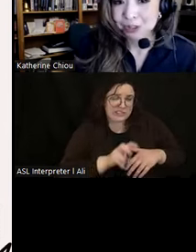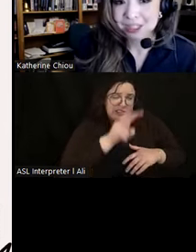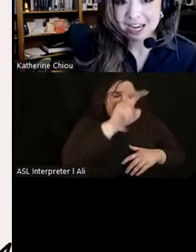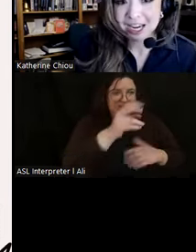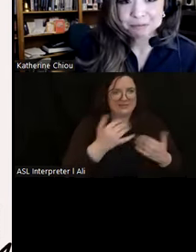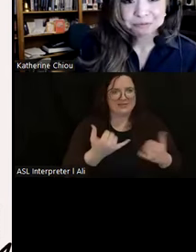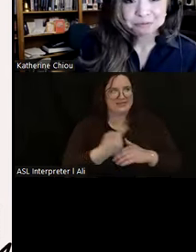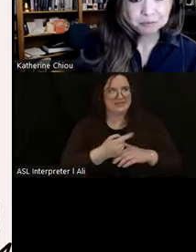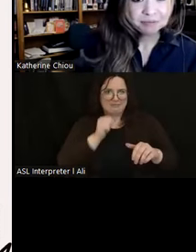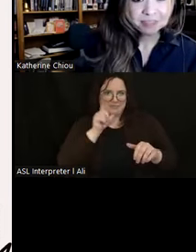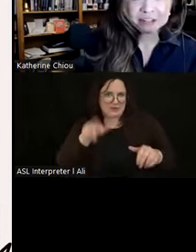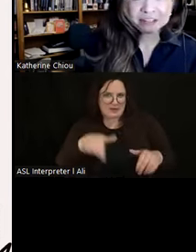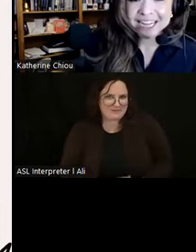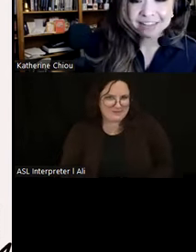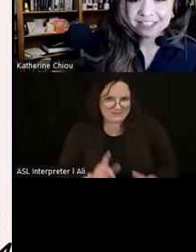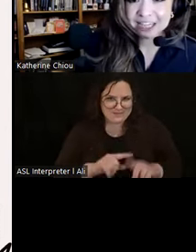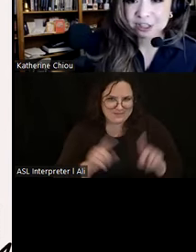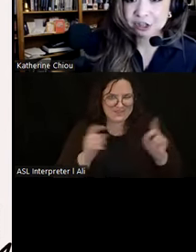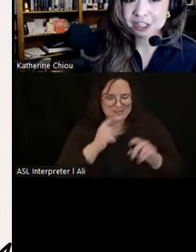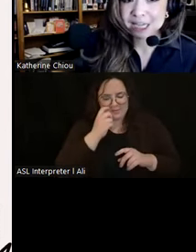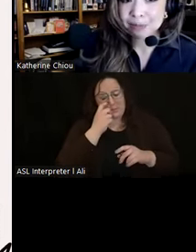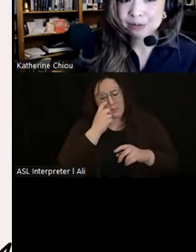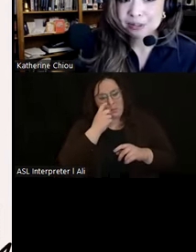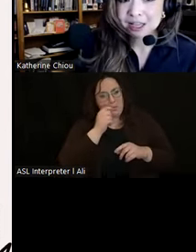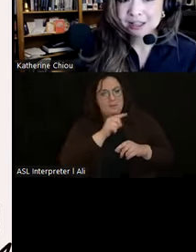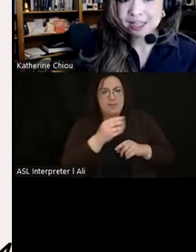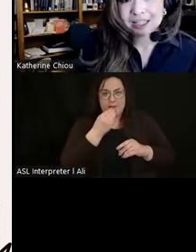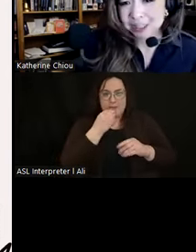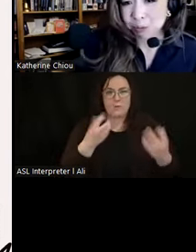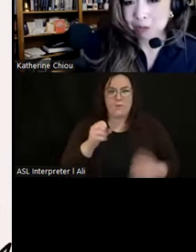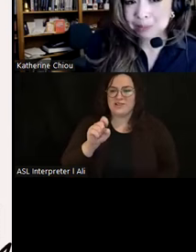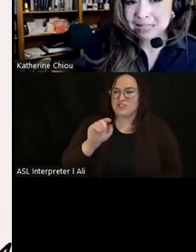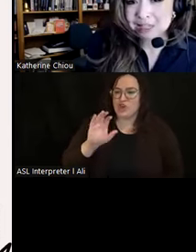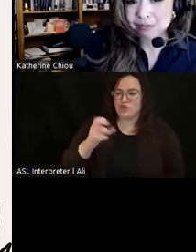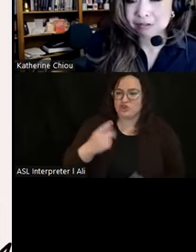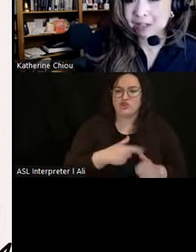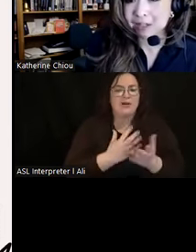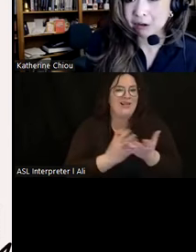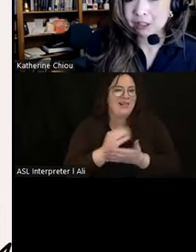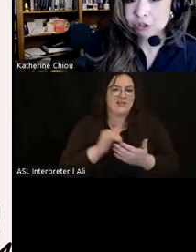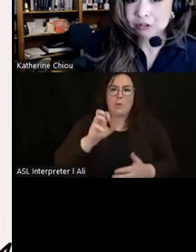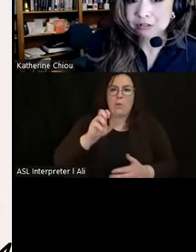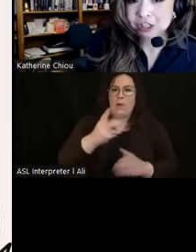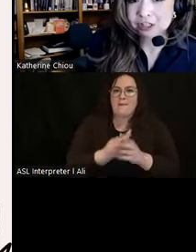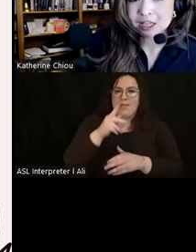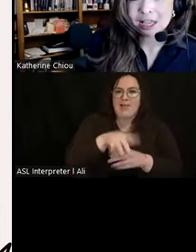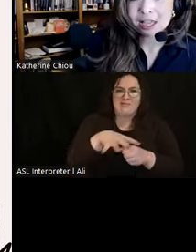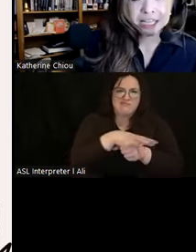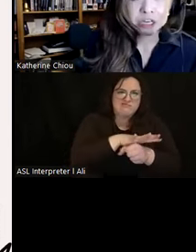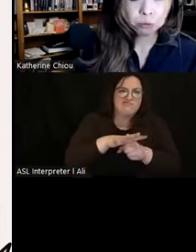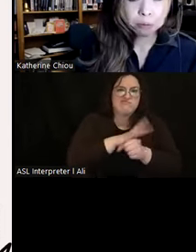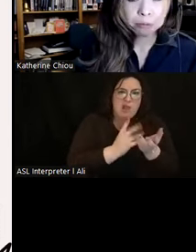have to do today. They relied heavily on starchy staples. They collected wild plants from around the agricultural regions.